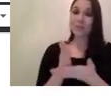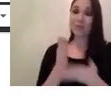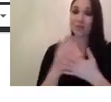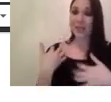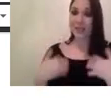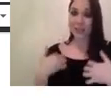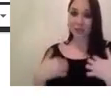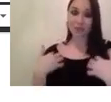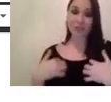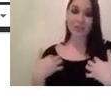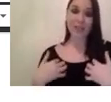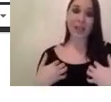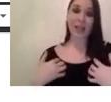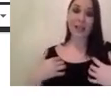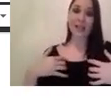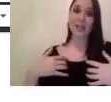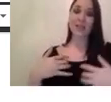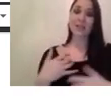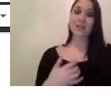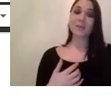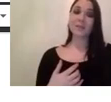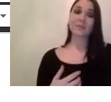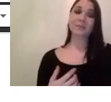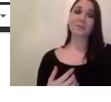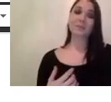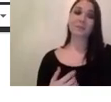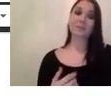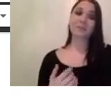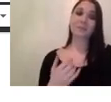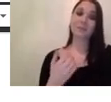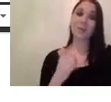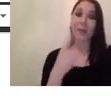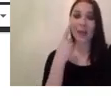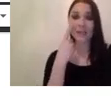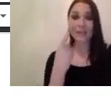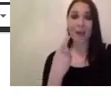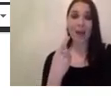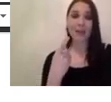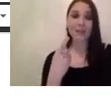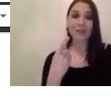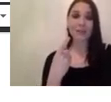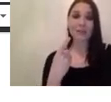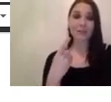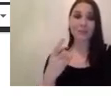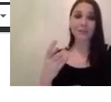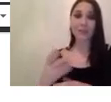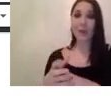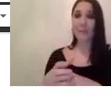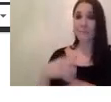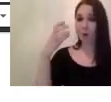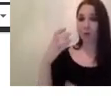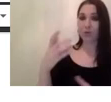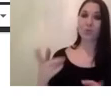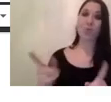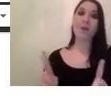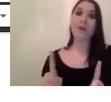uh maybe you don't need uh for instance to inspect uh let's say bottles or whatever in